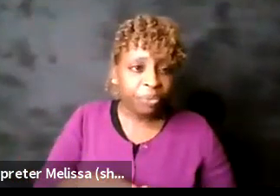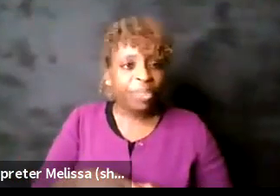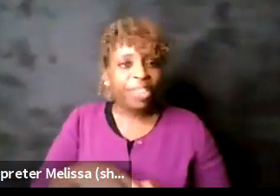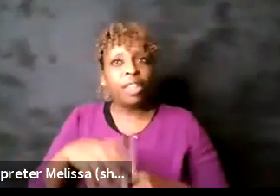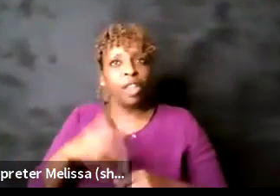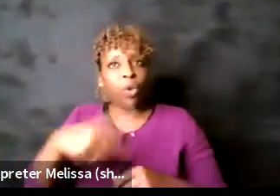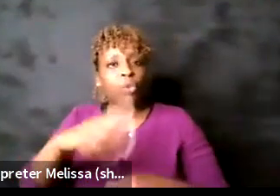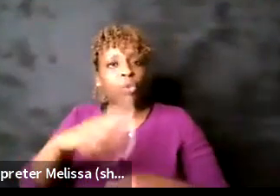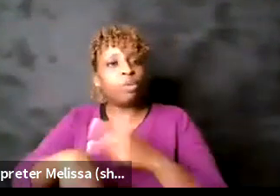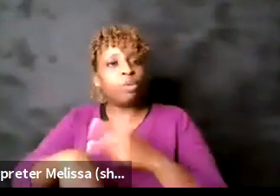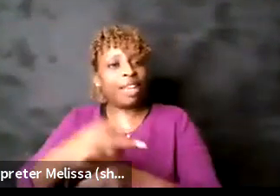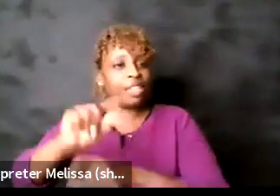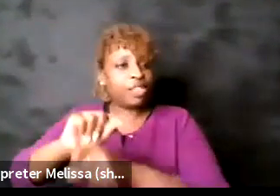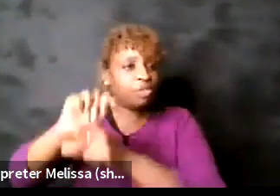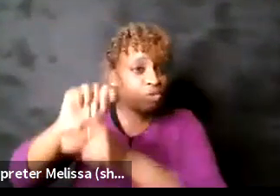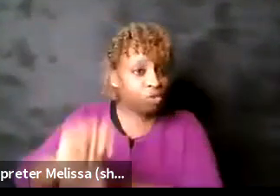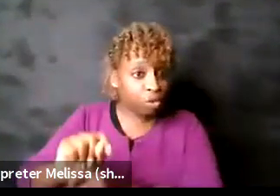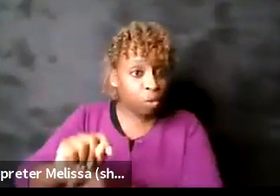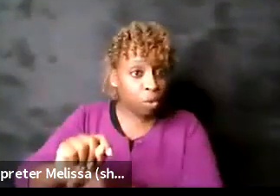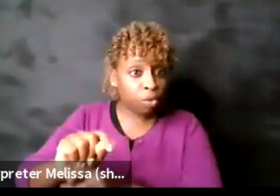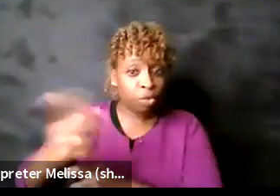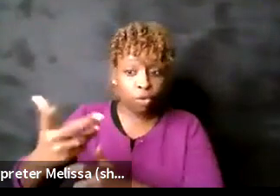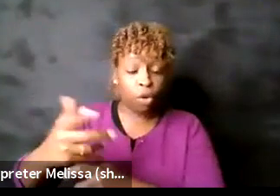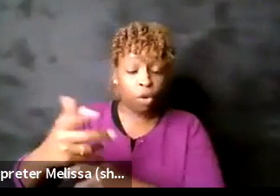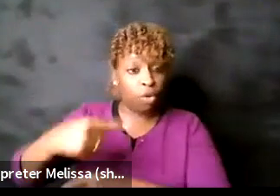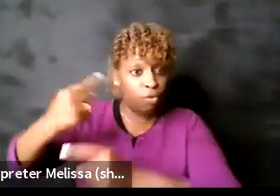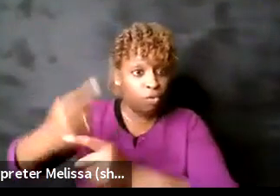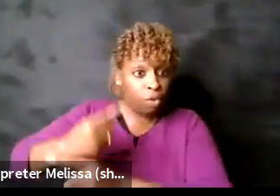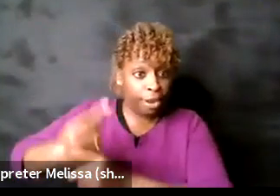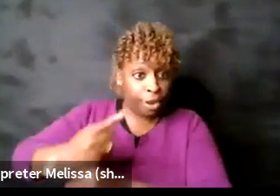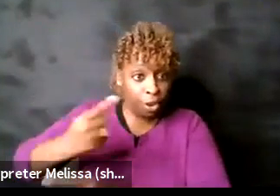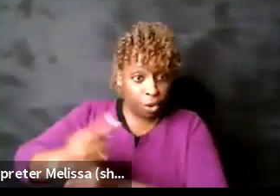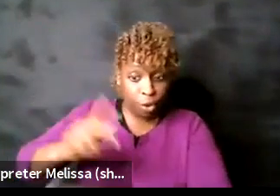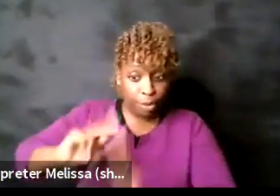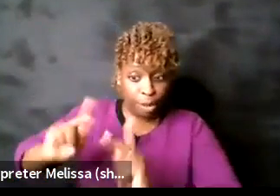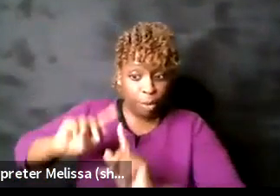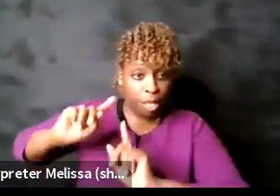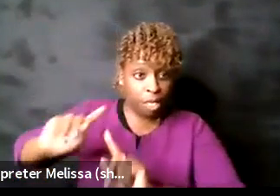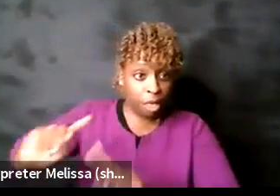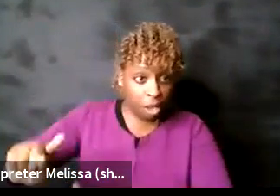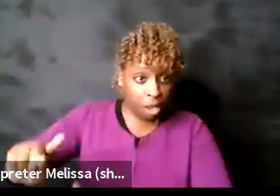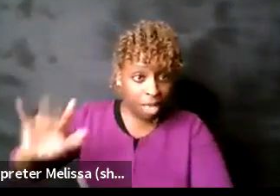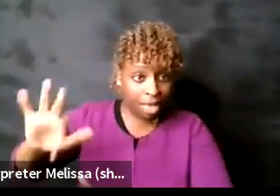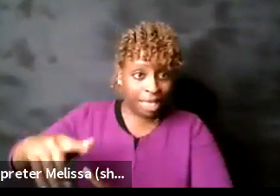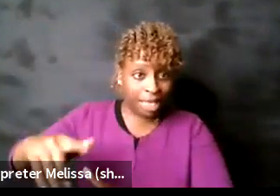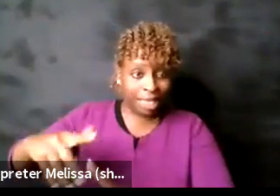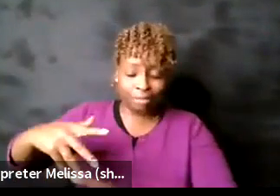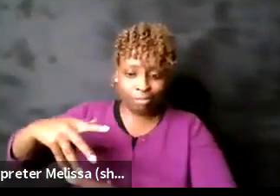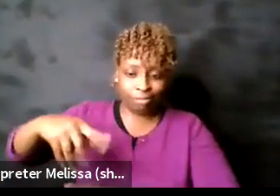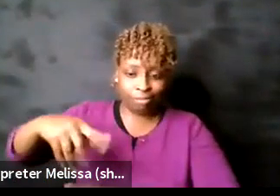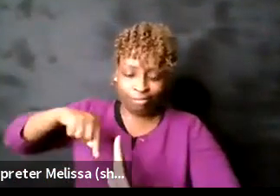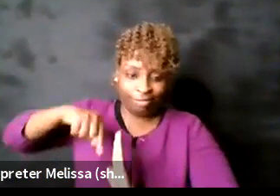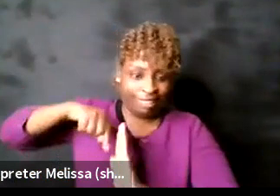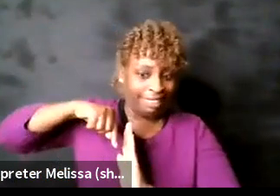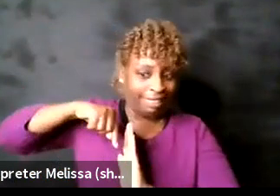for regular theater grow goers are pretty deeply ingrained they become the kind of habitual behavior